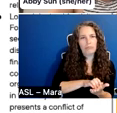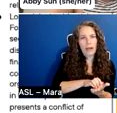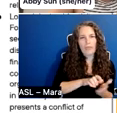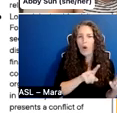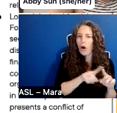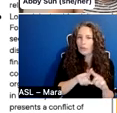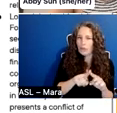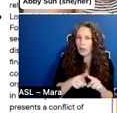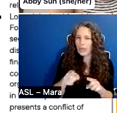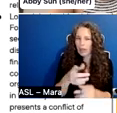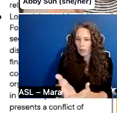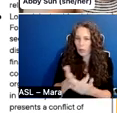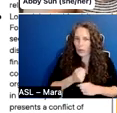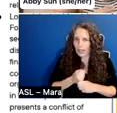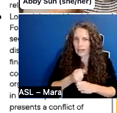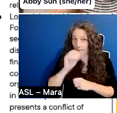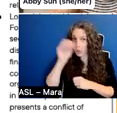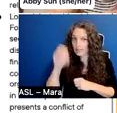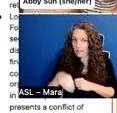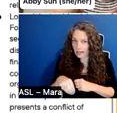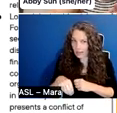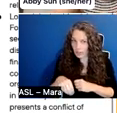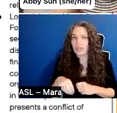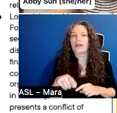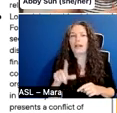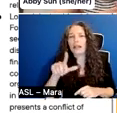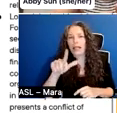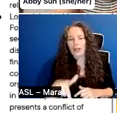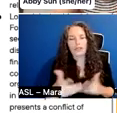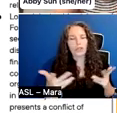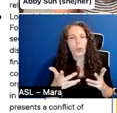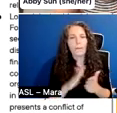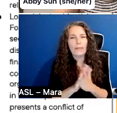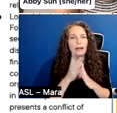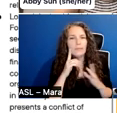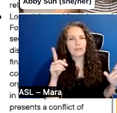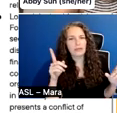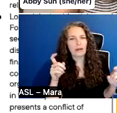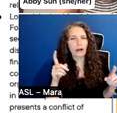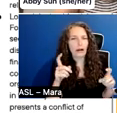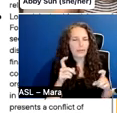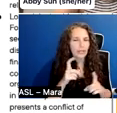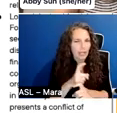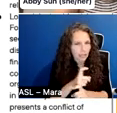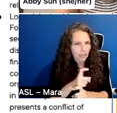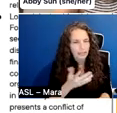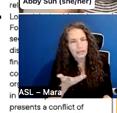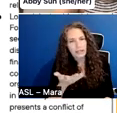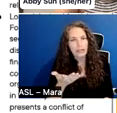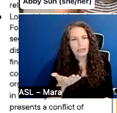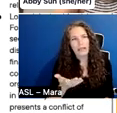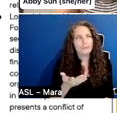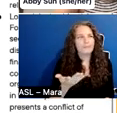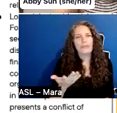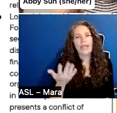of any returns. Now, those things are not what makes it complicated. mean, that sounds easy. Somebody invests, you know, uh, 5%